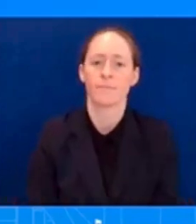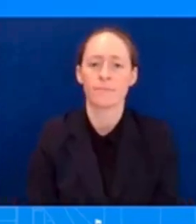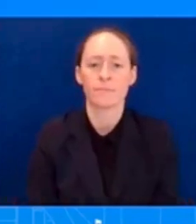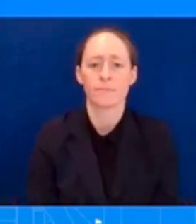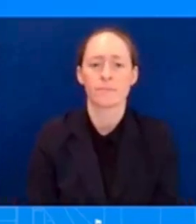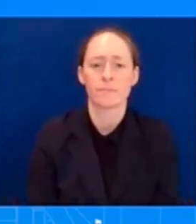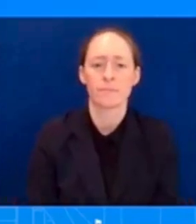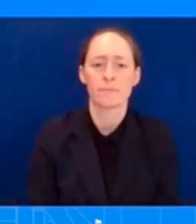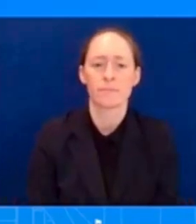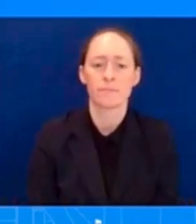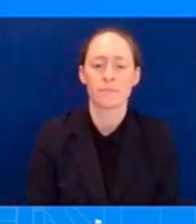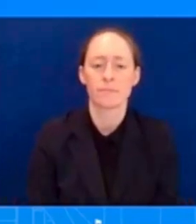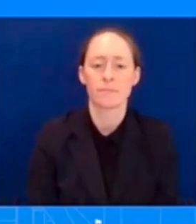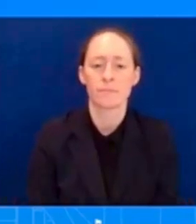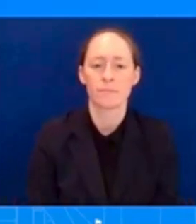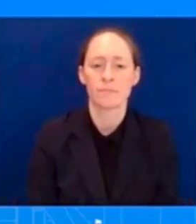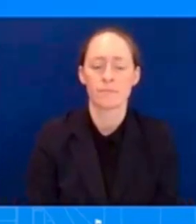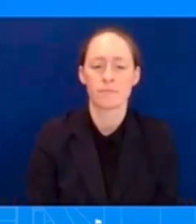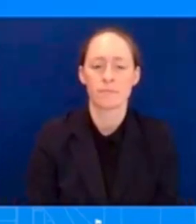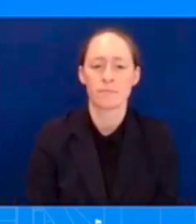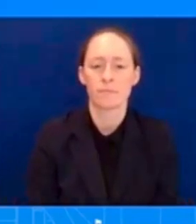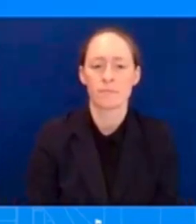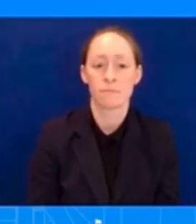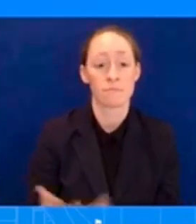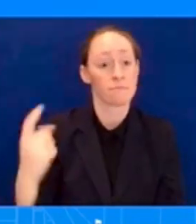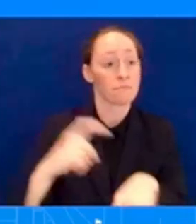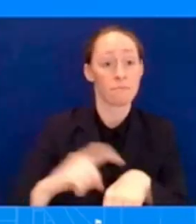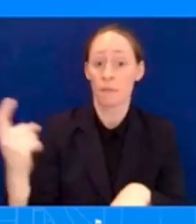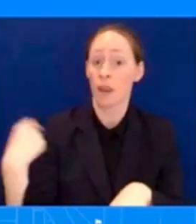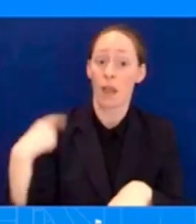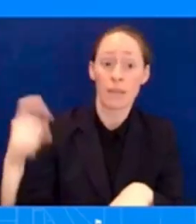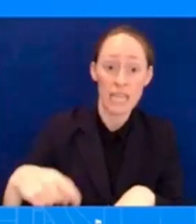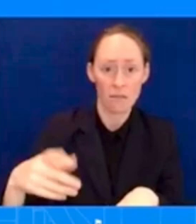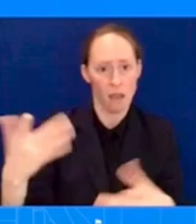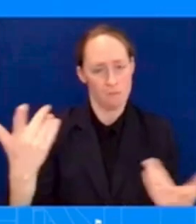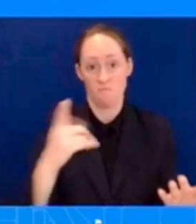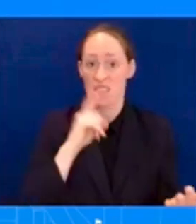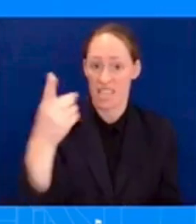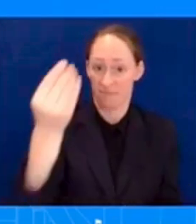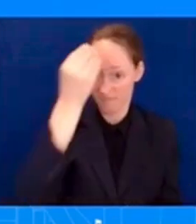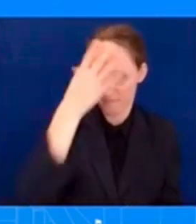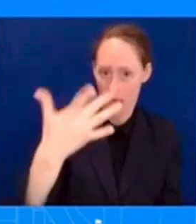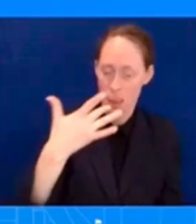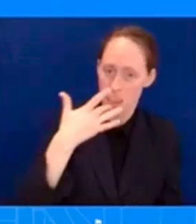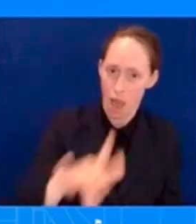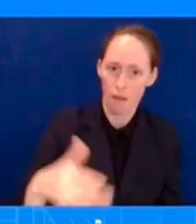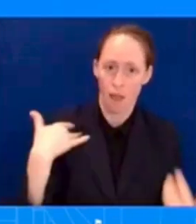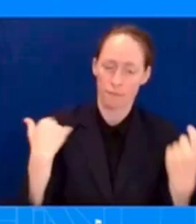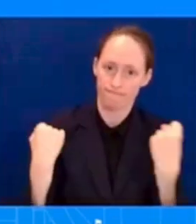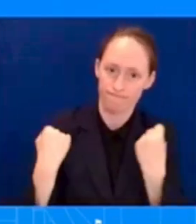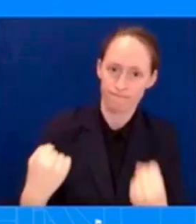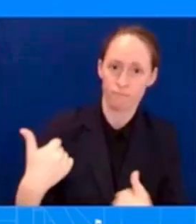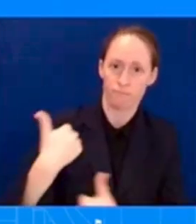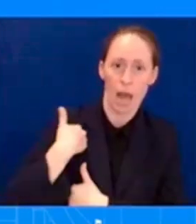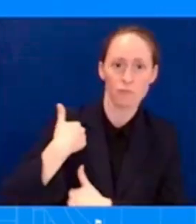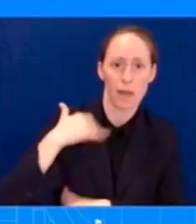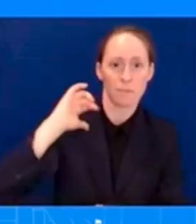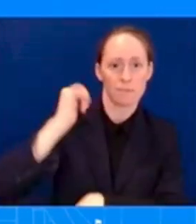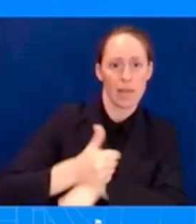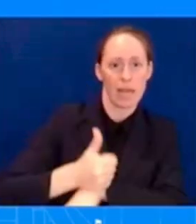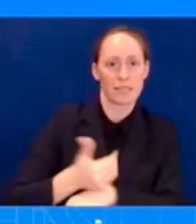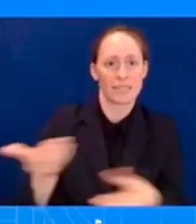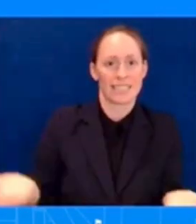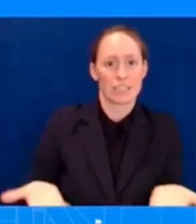presence here that we can tap into that helps expedite getting those resources in place faster thanks